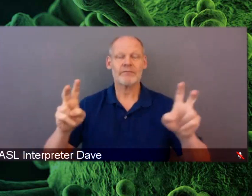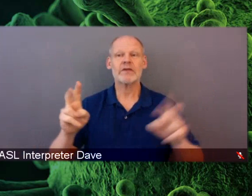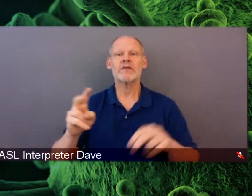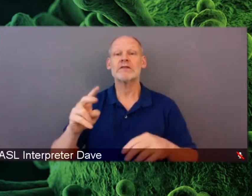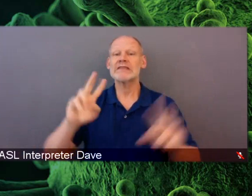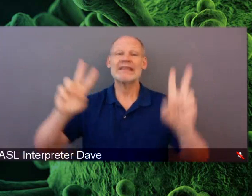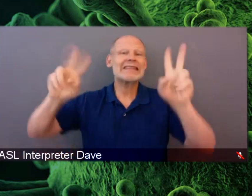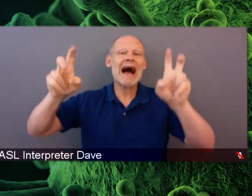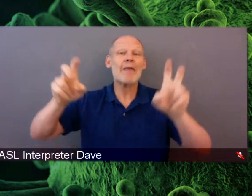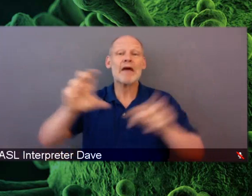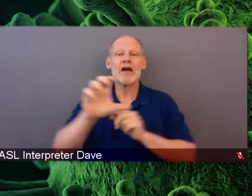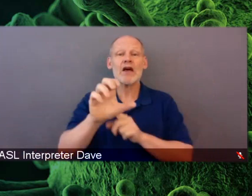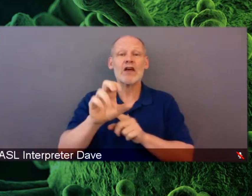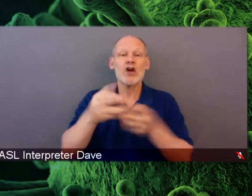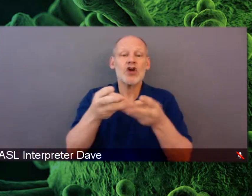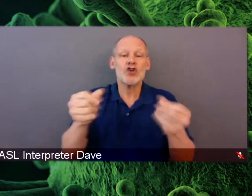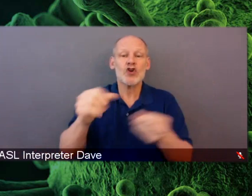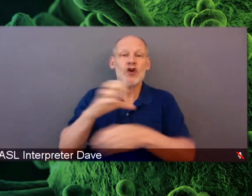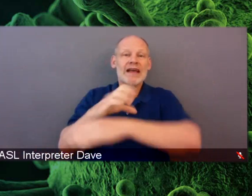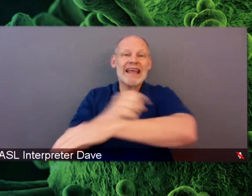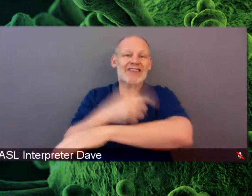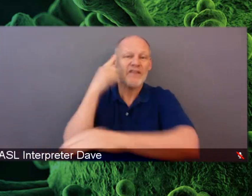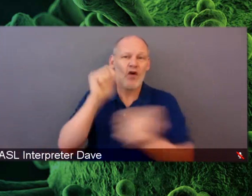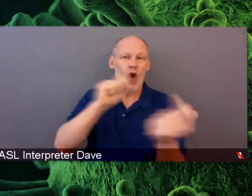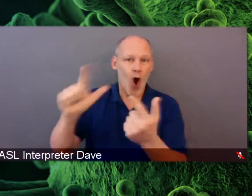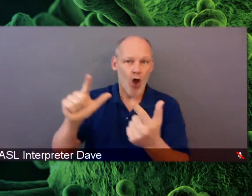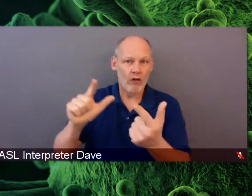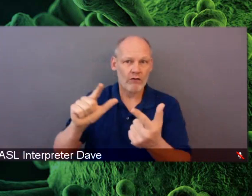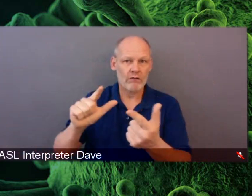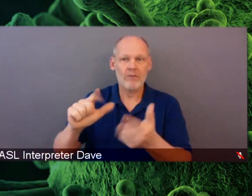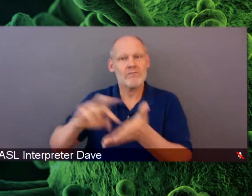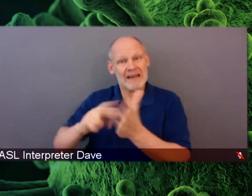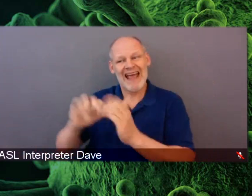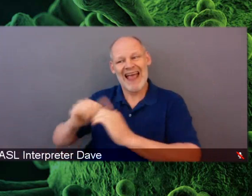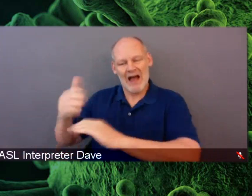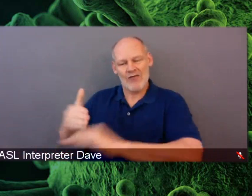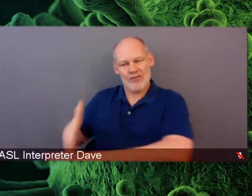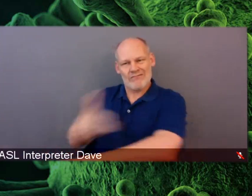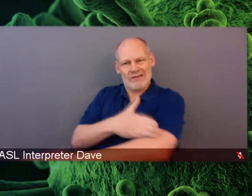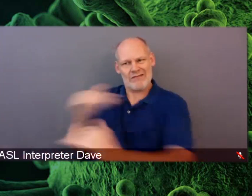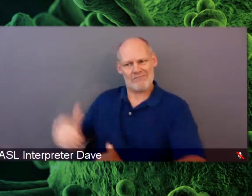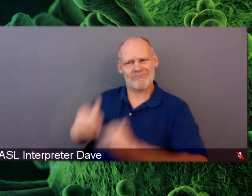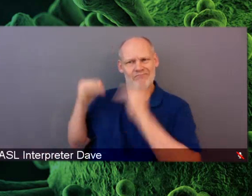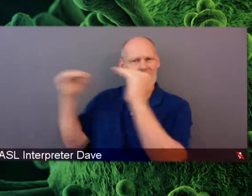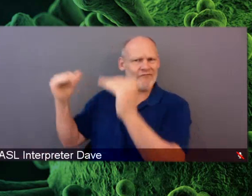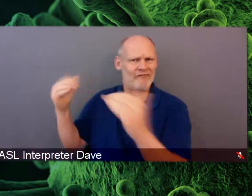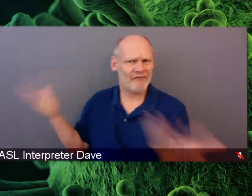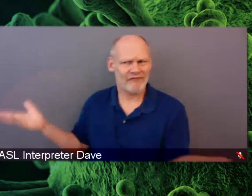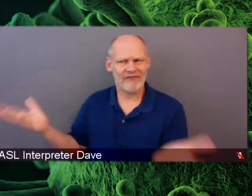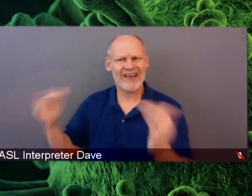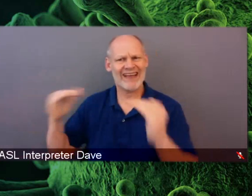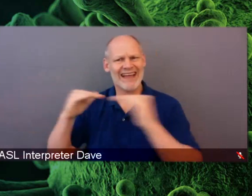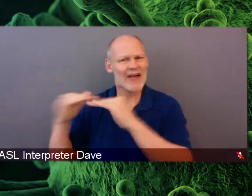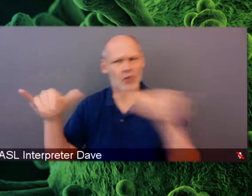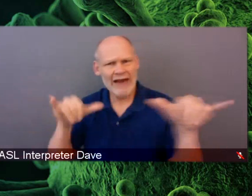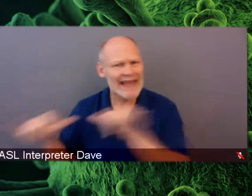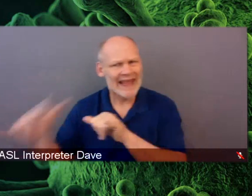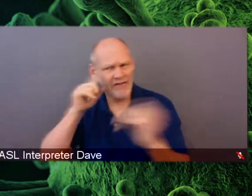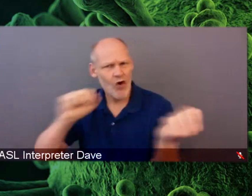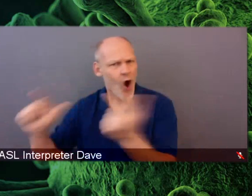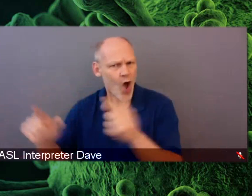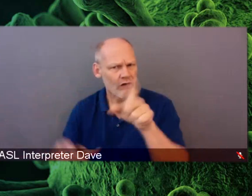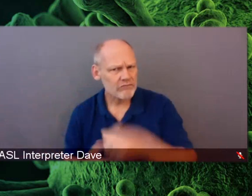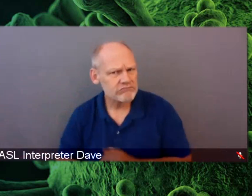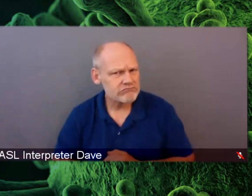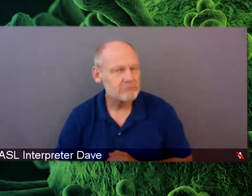increasing equity, access, and diversity. And when you come down to it, this is, I'm probably, not probably, I've definitely been enrolled